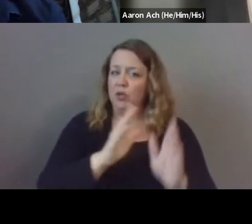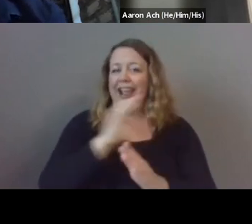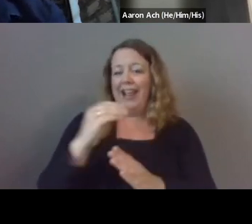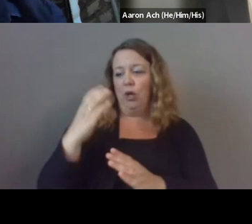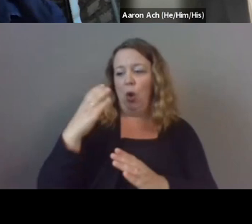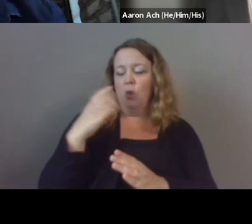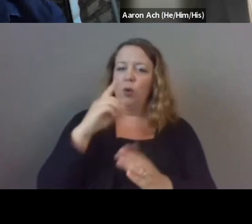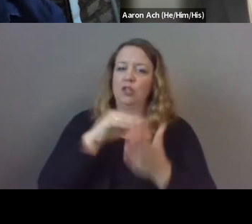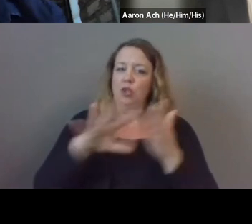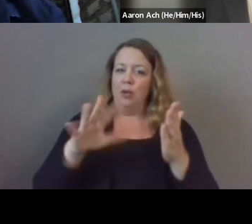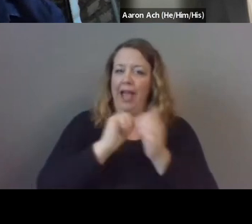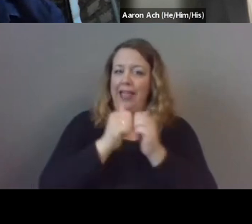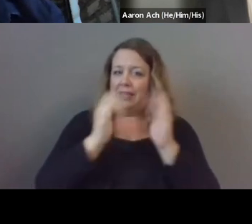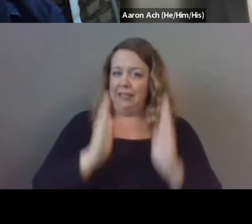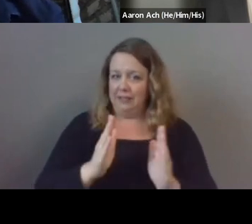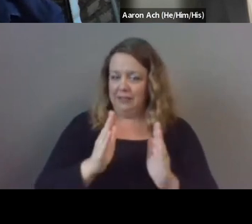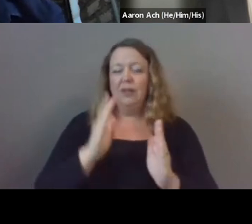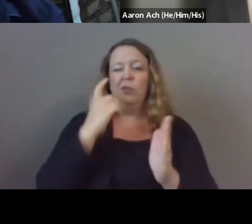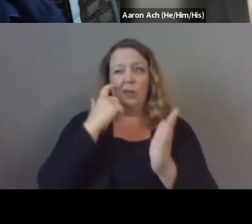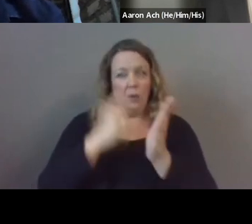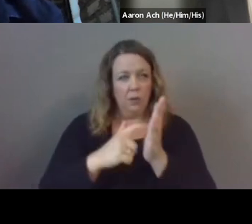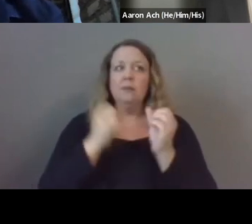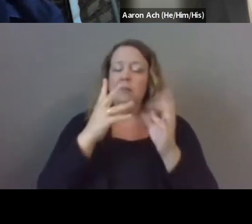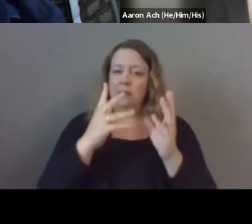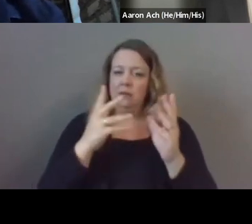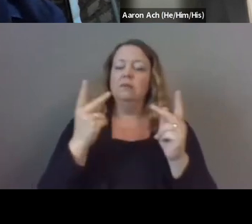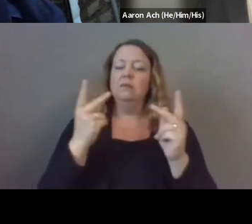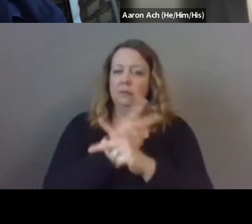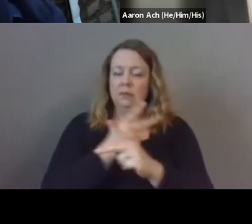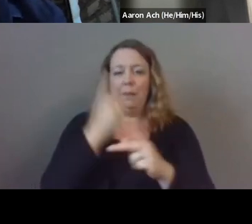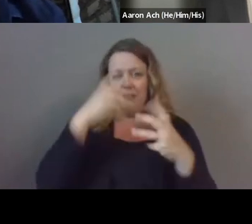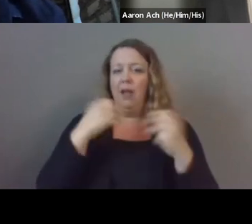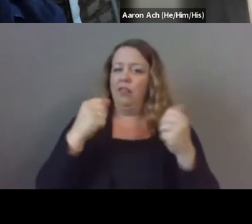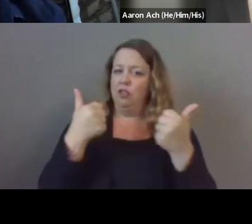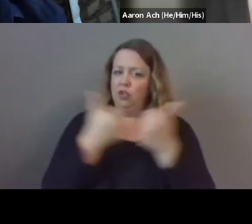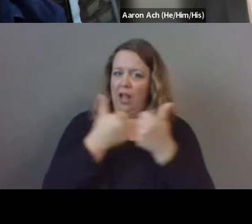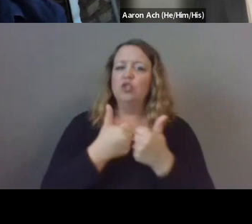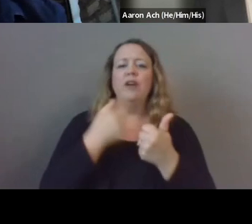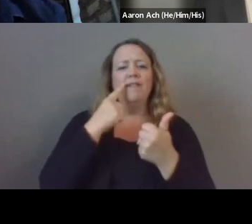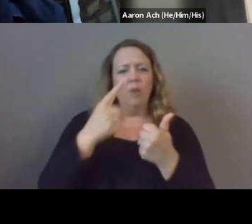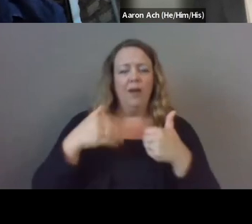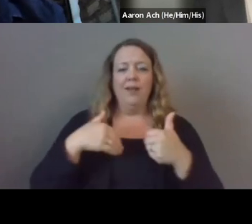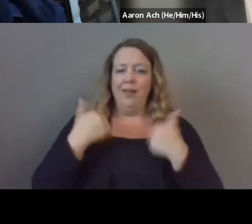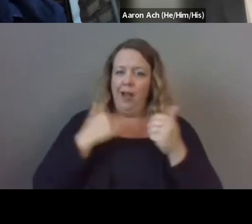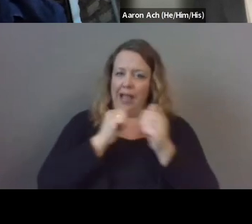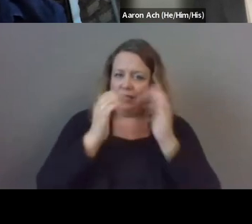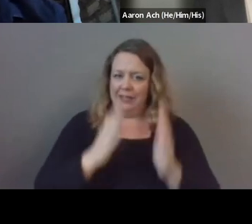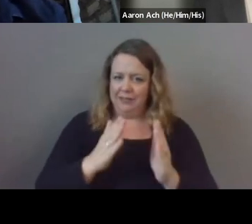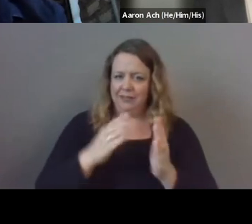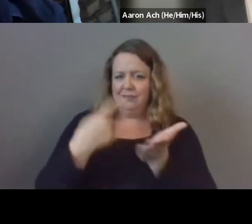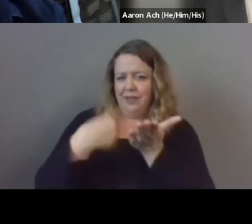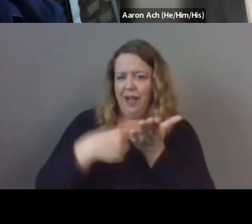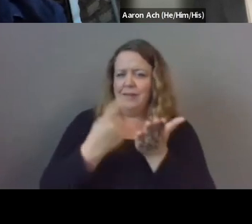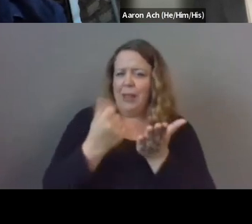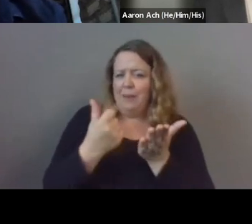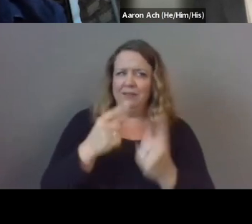we know that there has been an increase in incidence of mental health challenges in particular for young athletes can you just talk a little bit about the unique